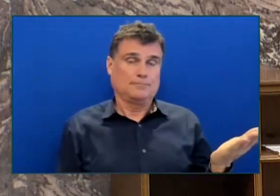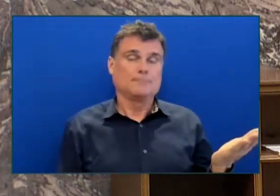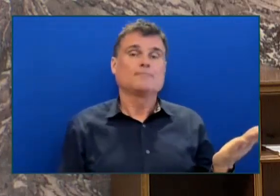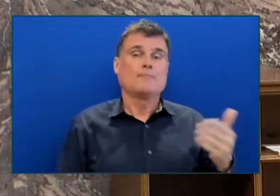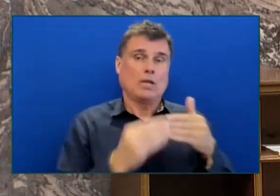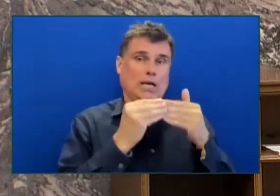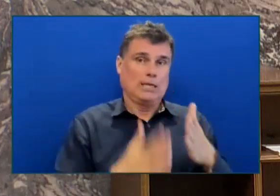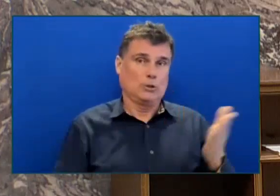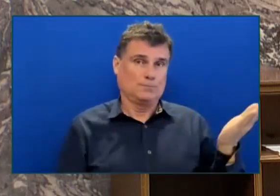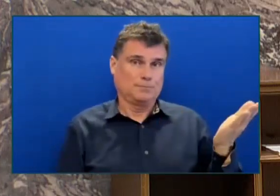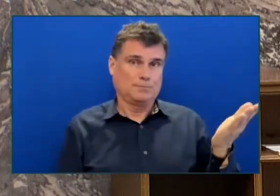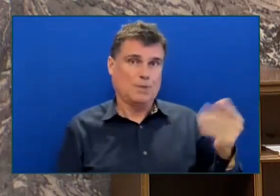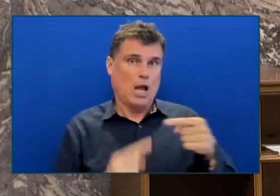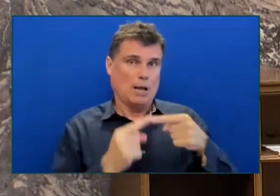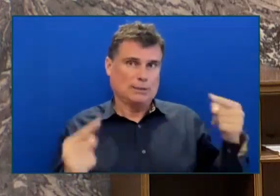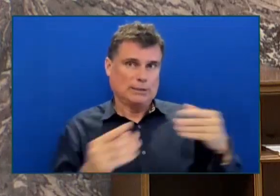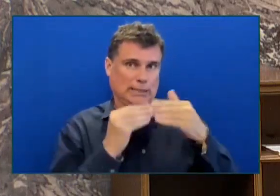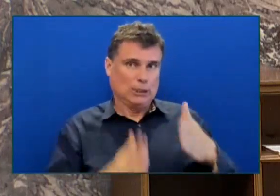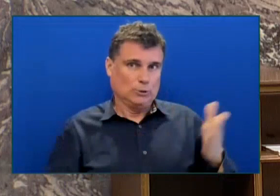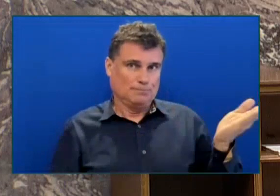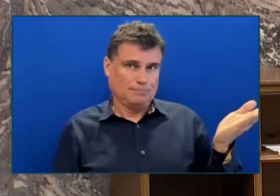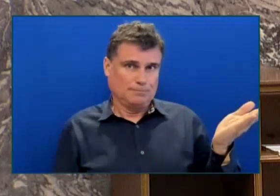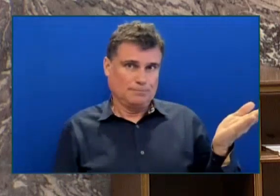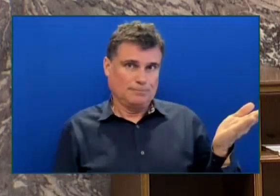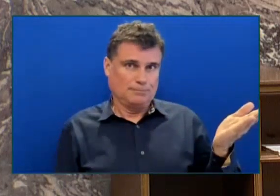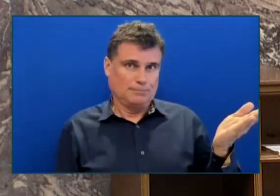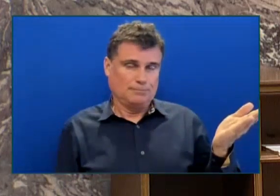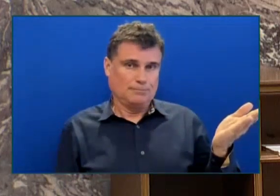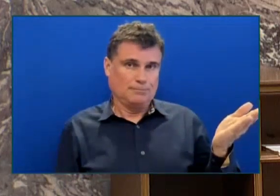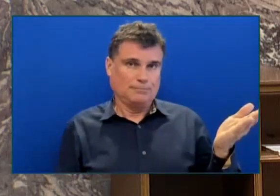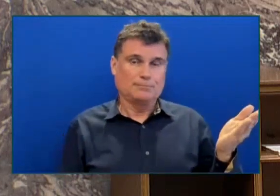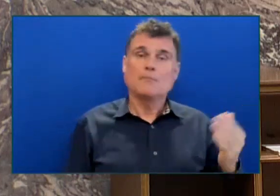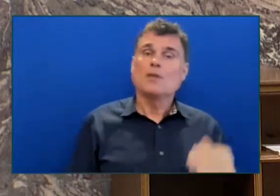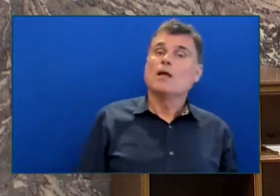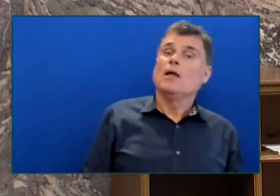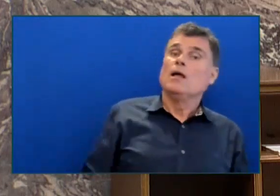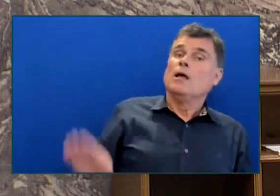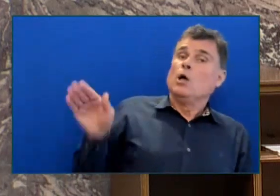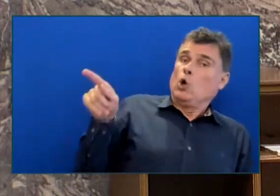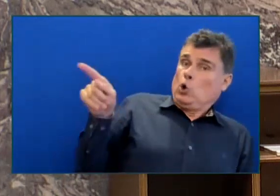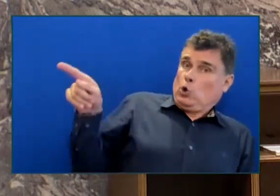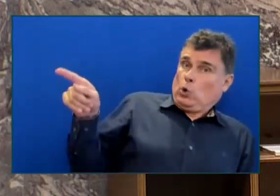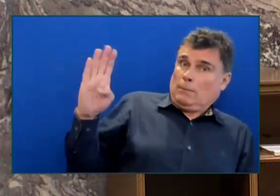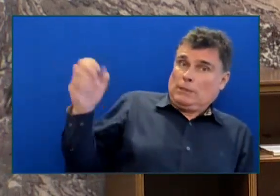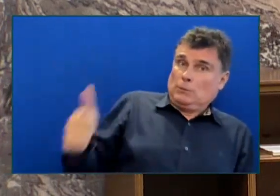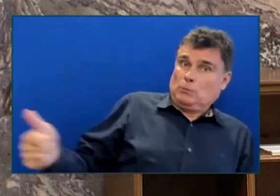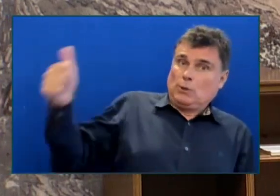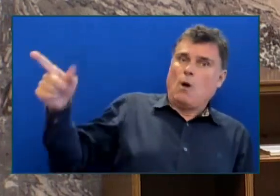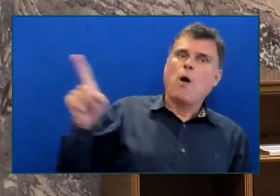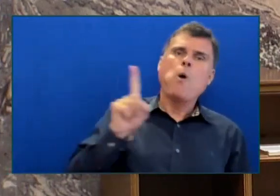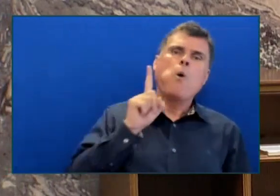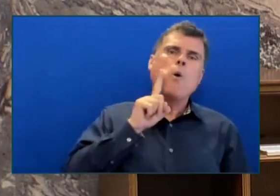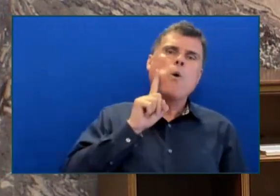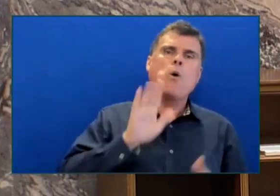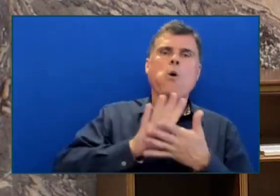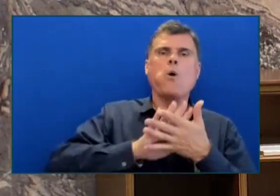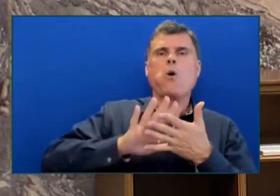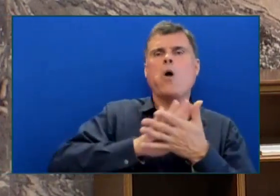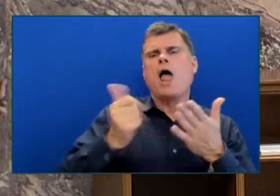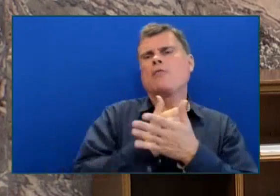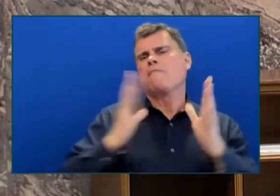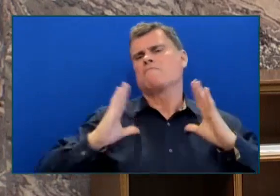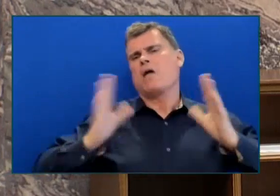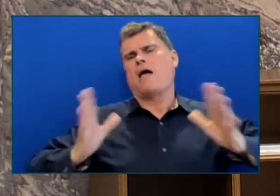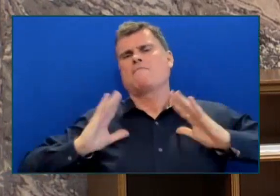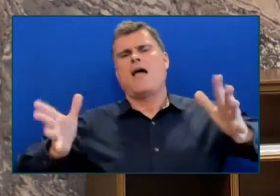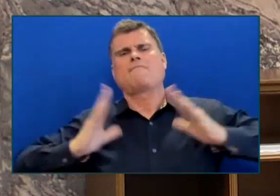he actually buried the warning signs while tripling funding to TIRA. This